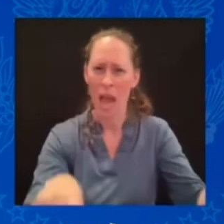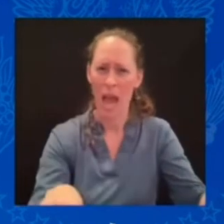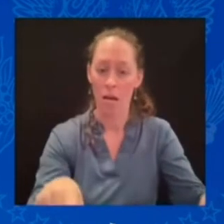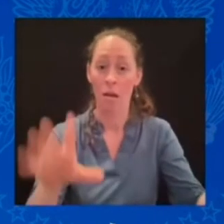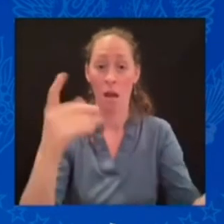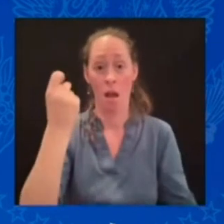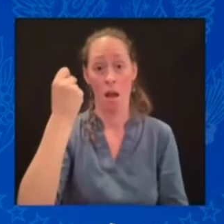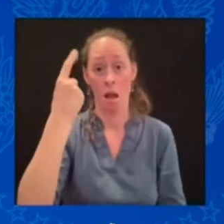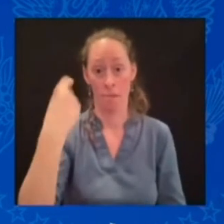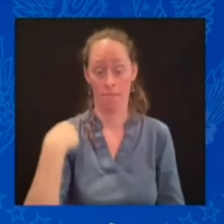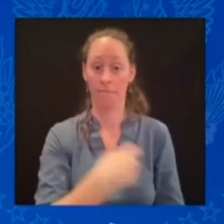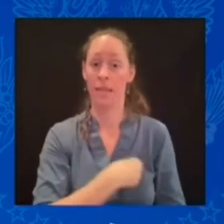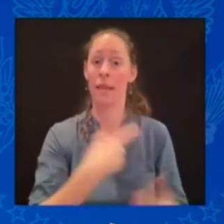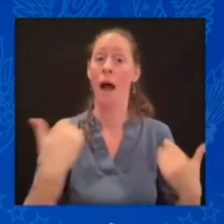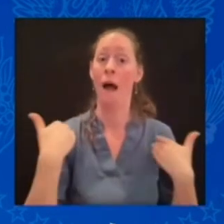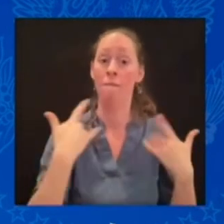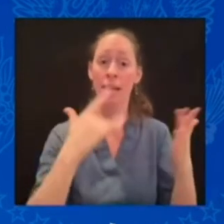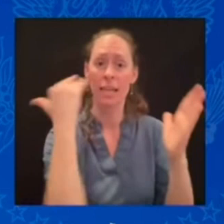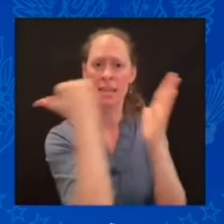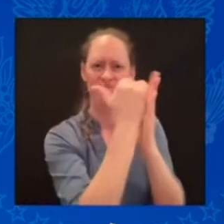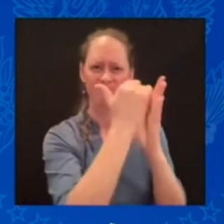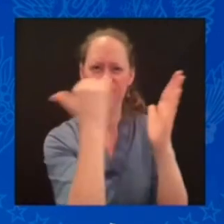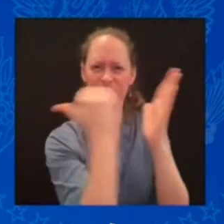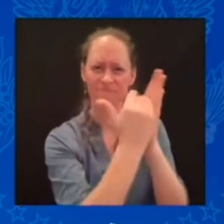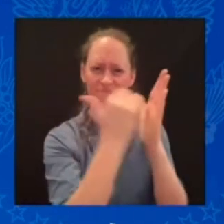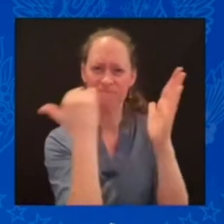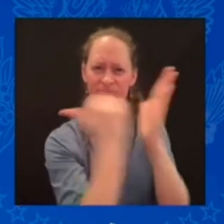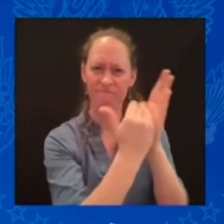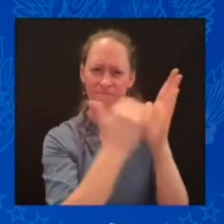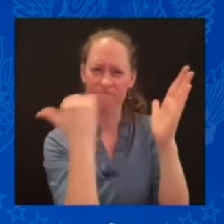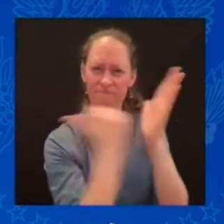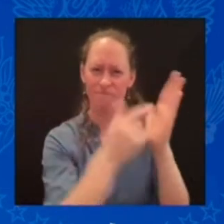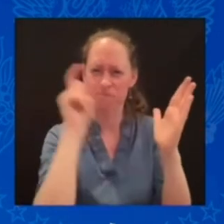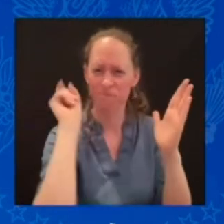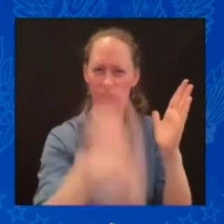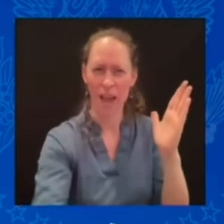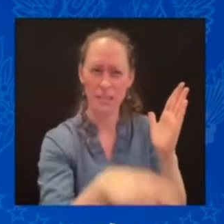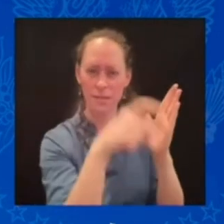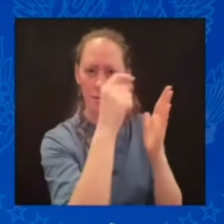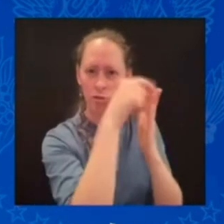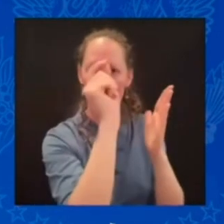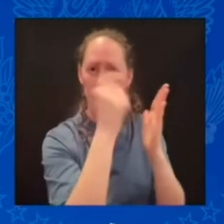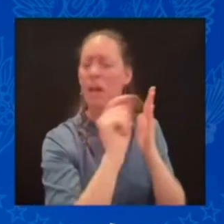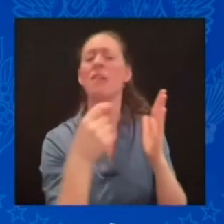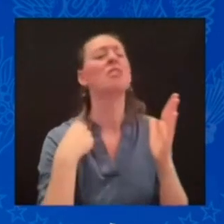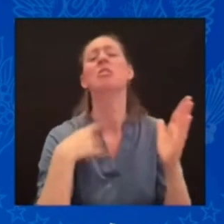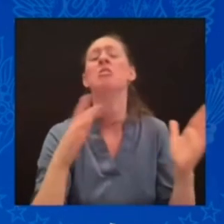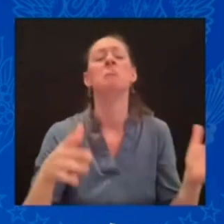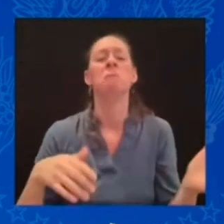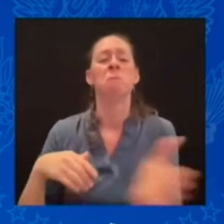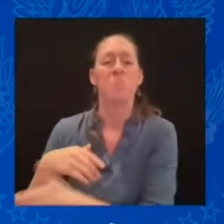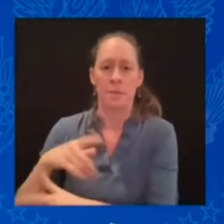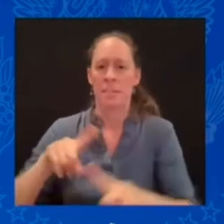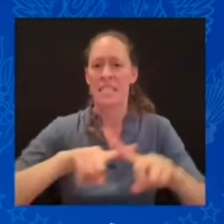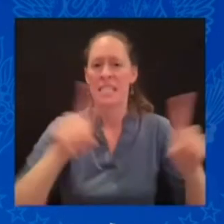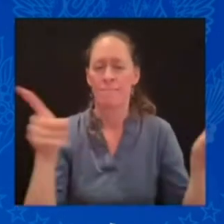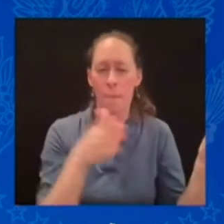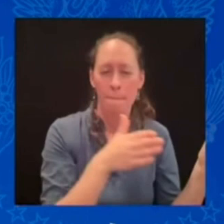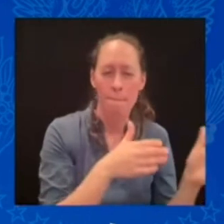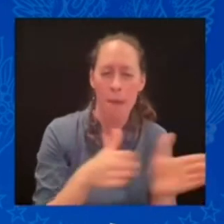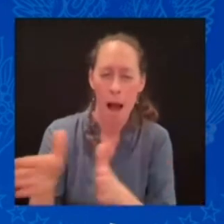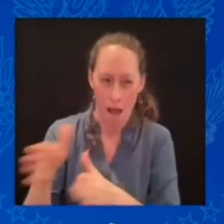Ukraine. And it's created a path of membership for Ukraine as it continues to make progress on the necessary democratic